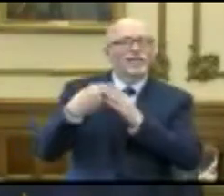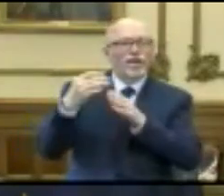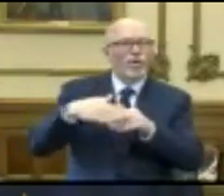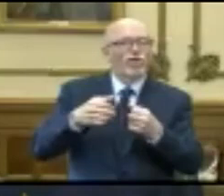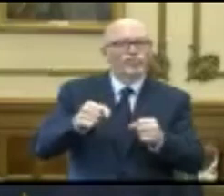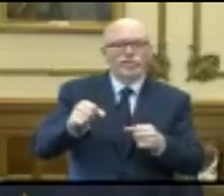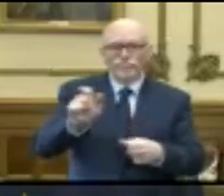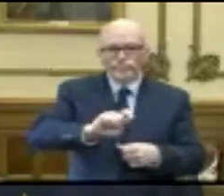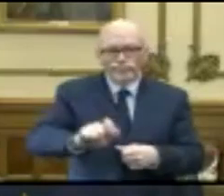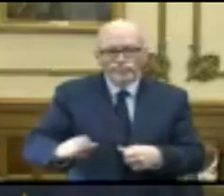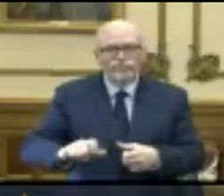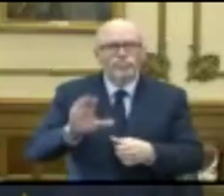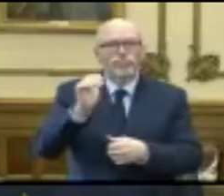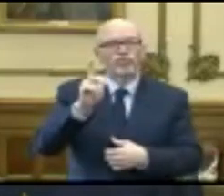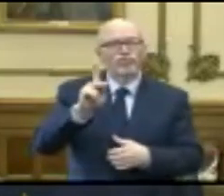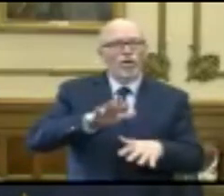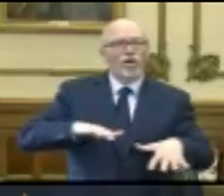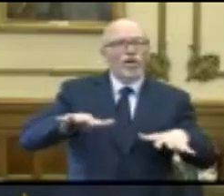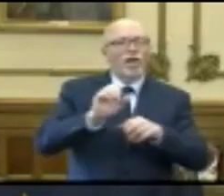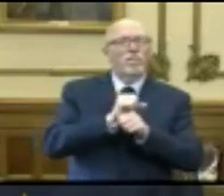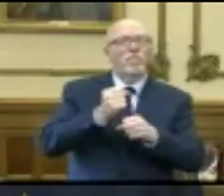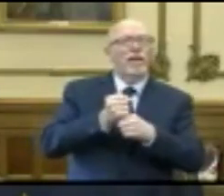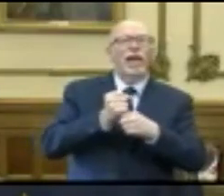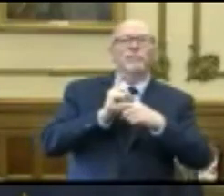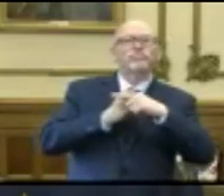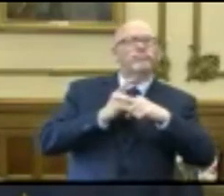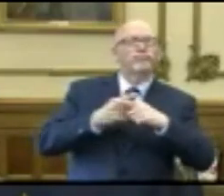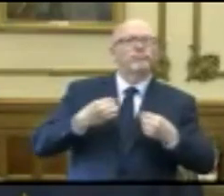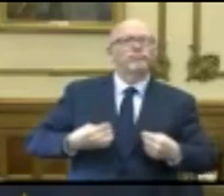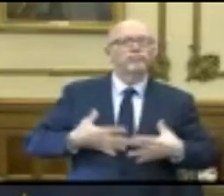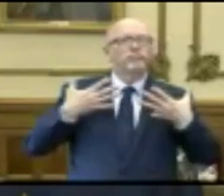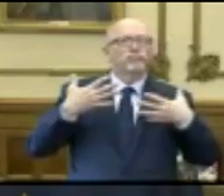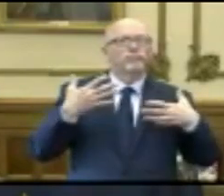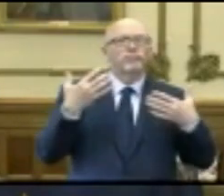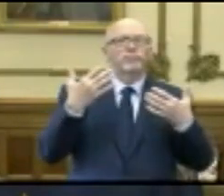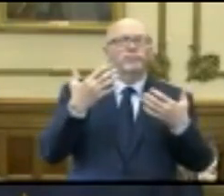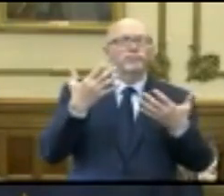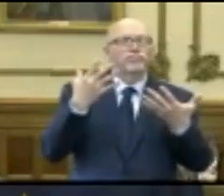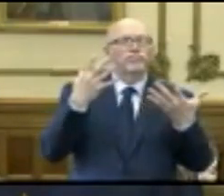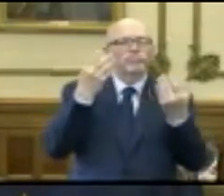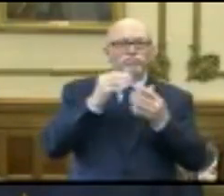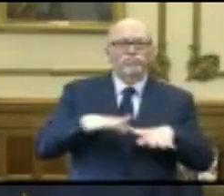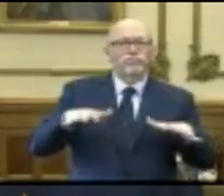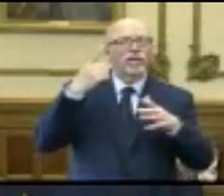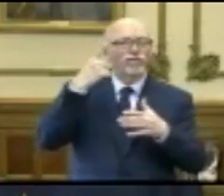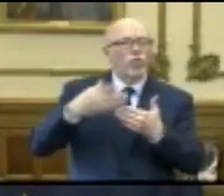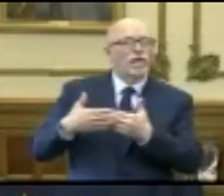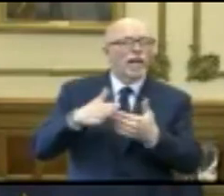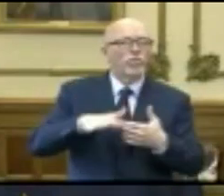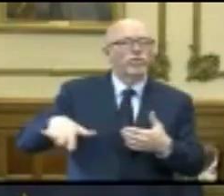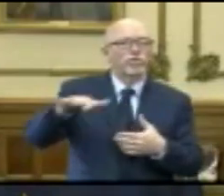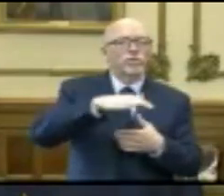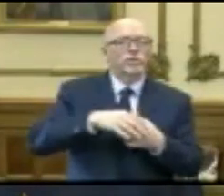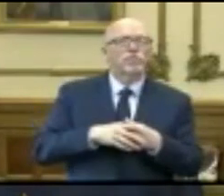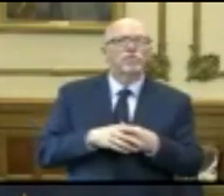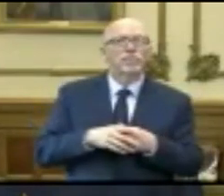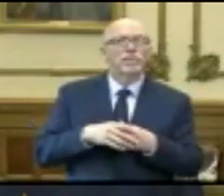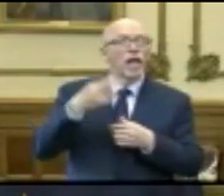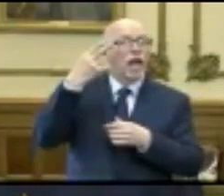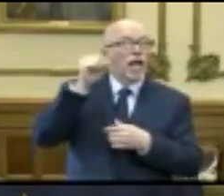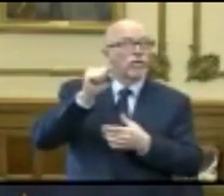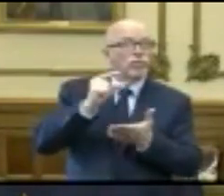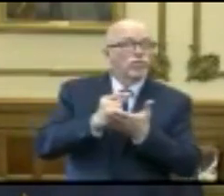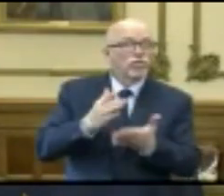street and leaving encouraging words for their neighbors, high school